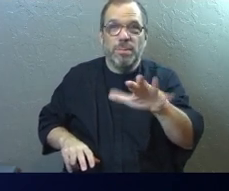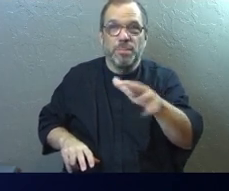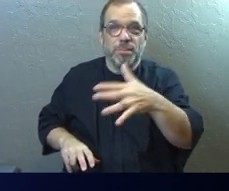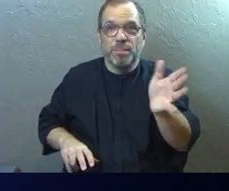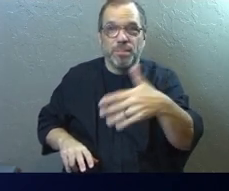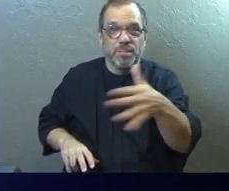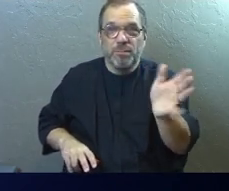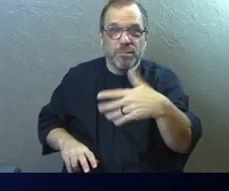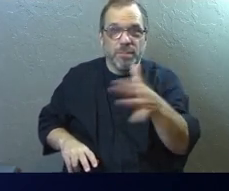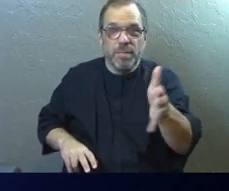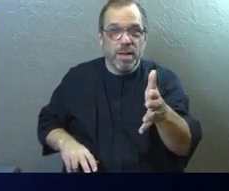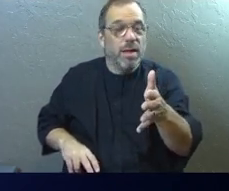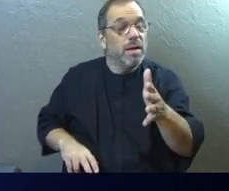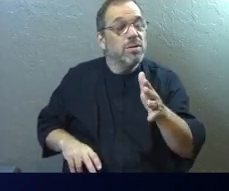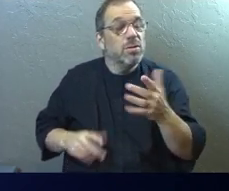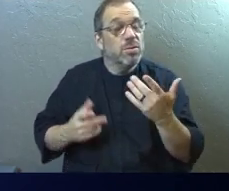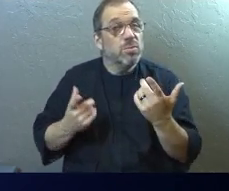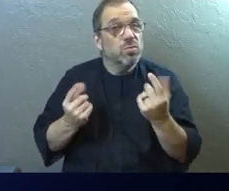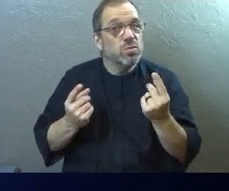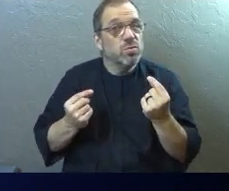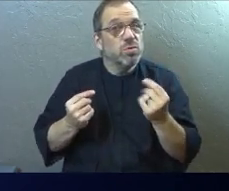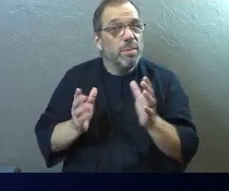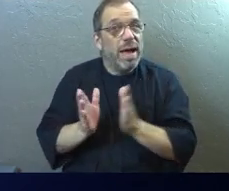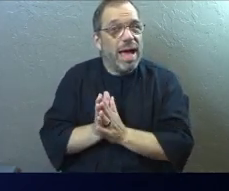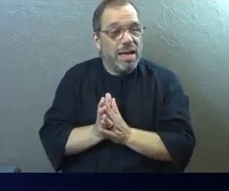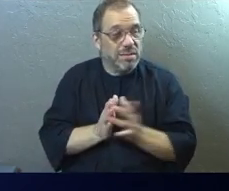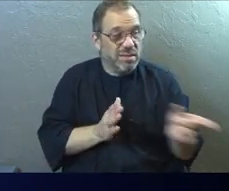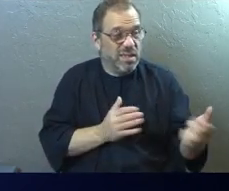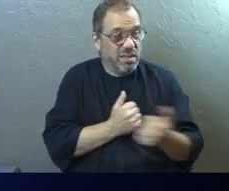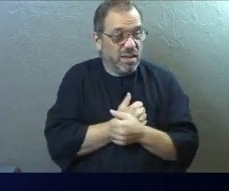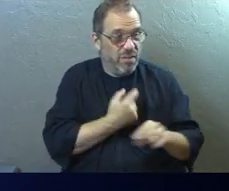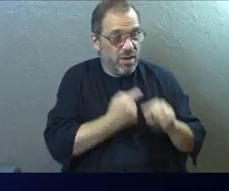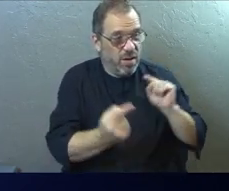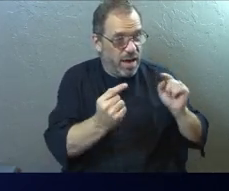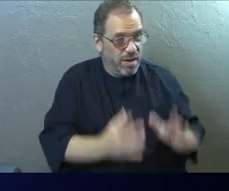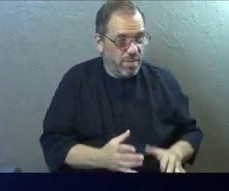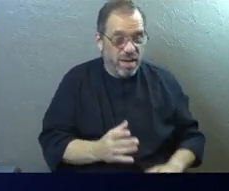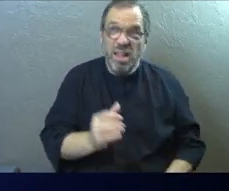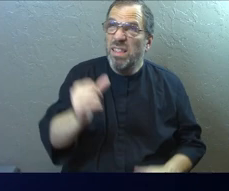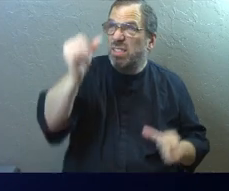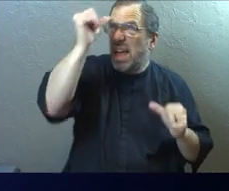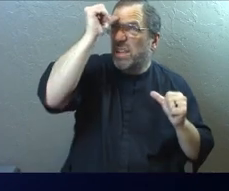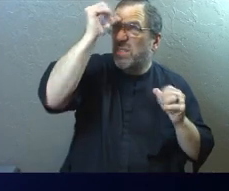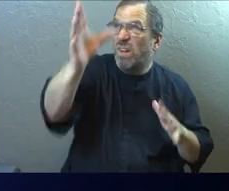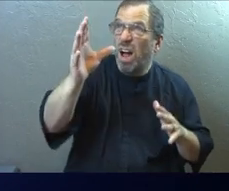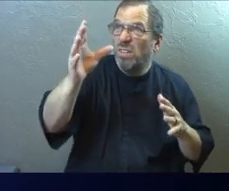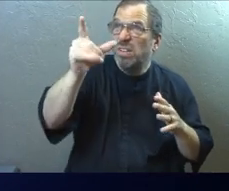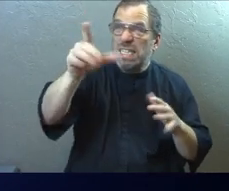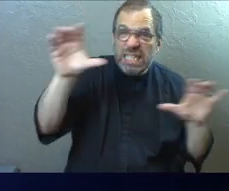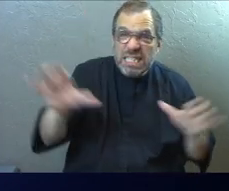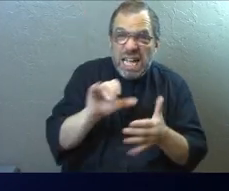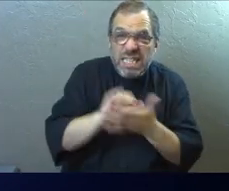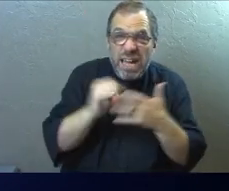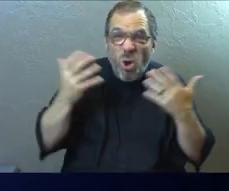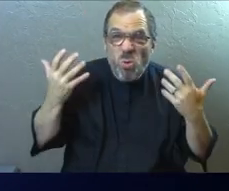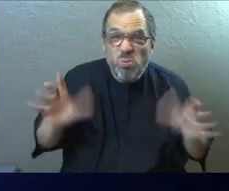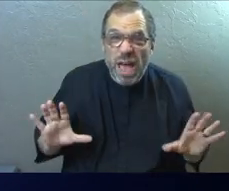what I'm asking you to do, this loving enemies thing, this is what God the Father already does.